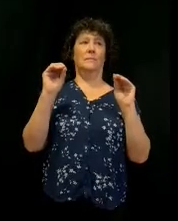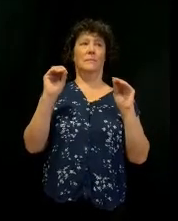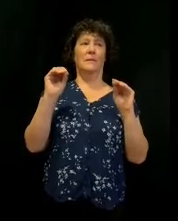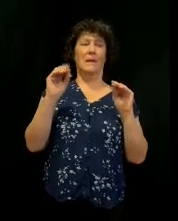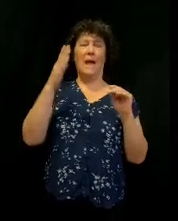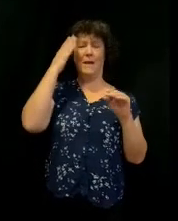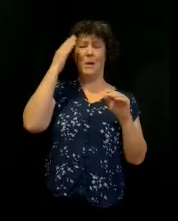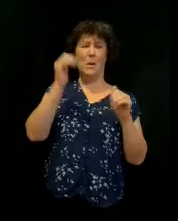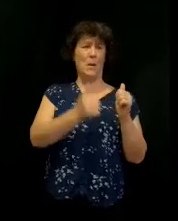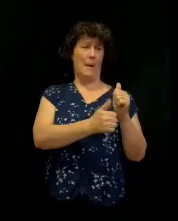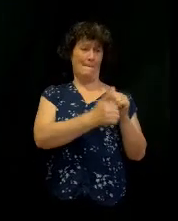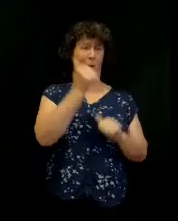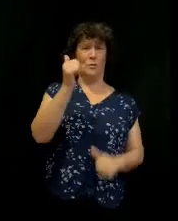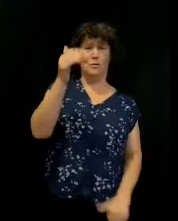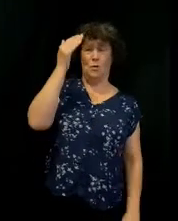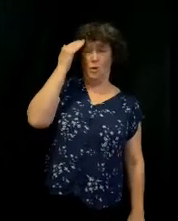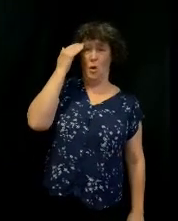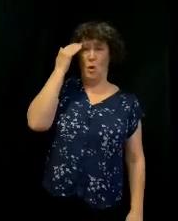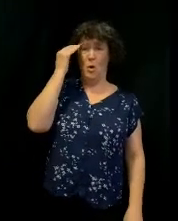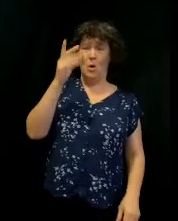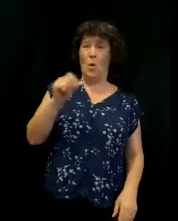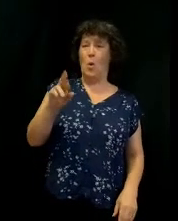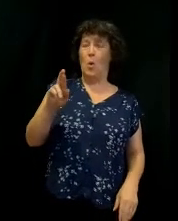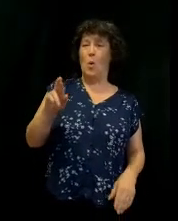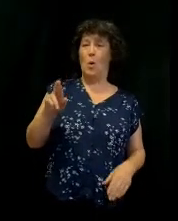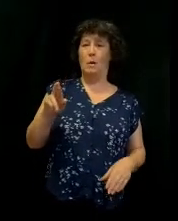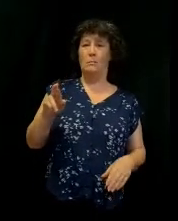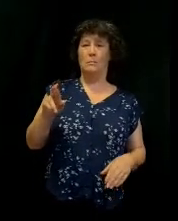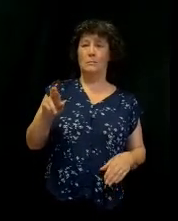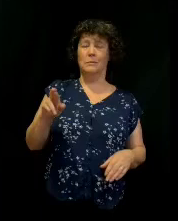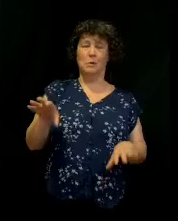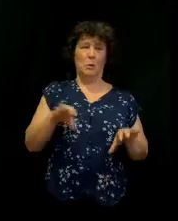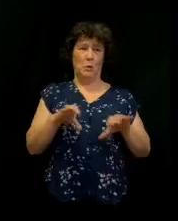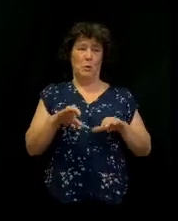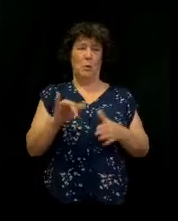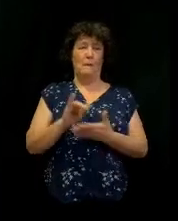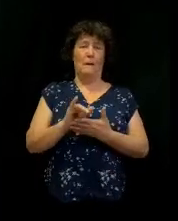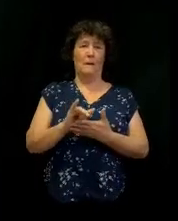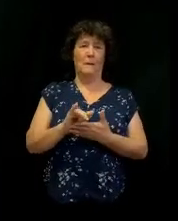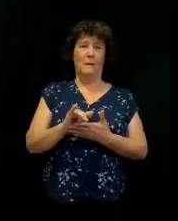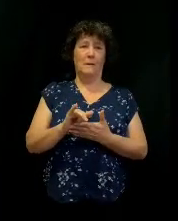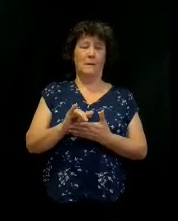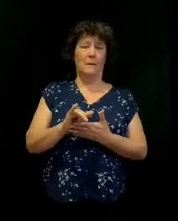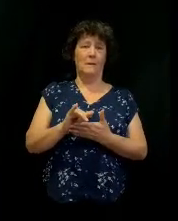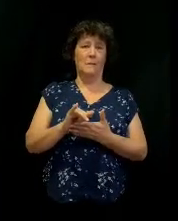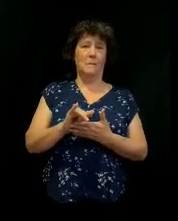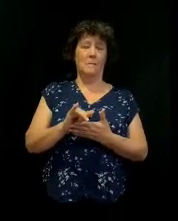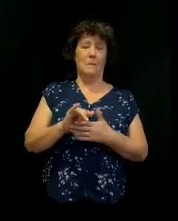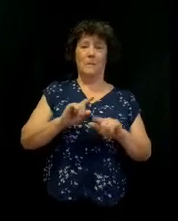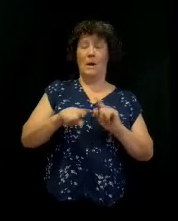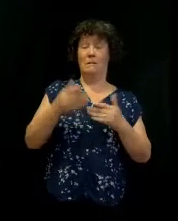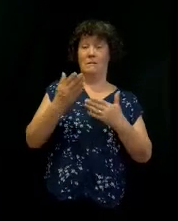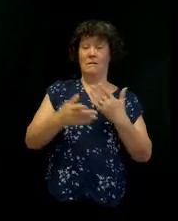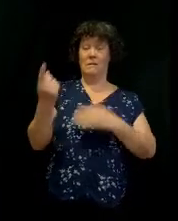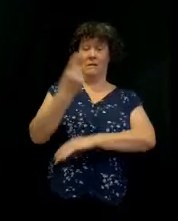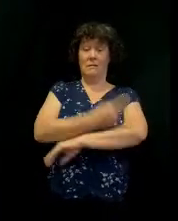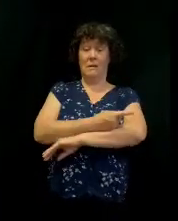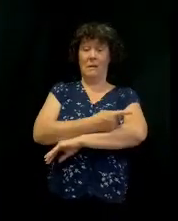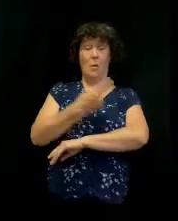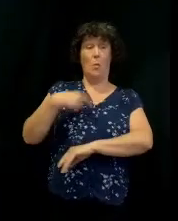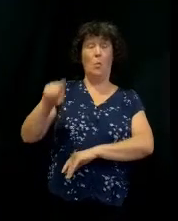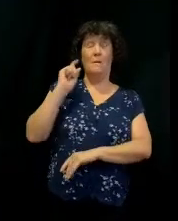most of you probably do this, or maybe you don't. Maybe things have been stolen from you. But at the end of the day, we need to engage.